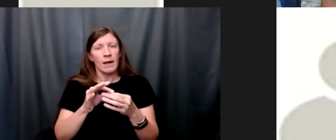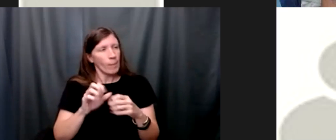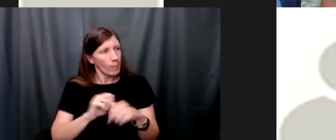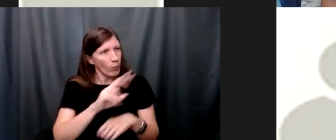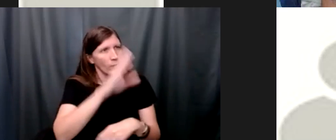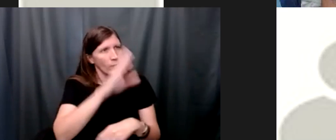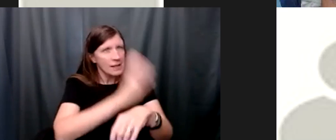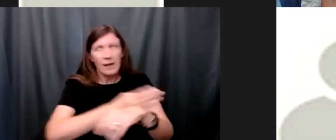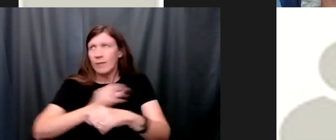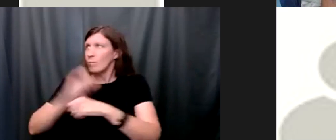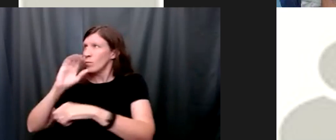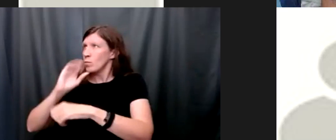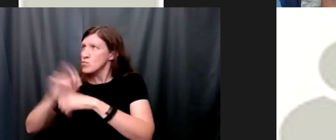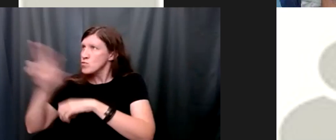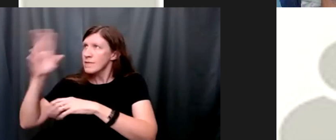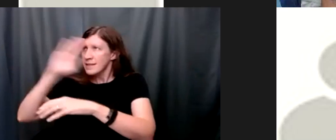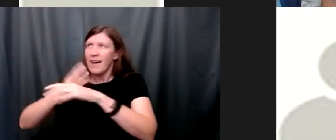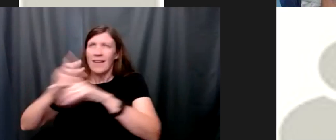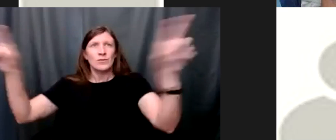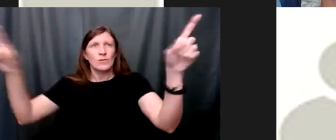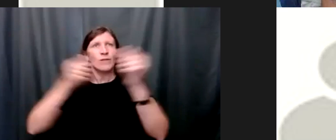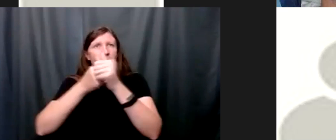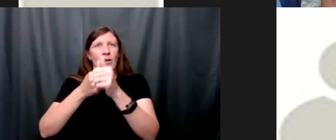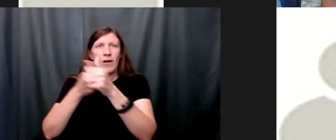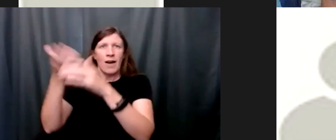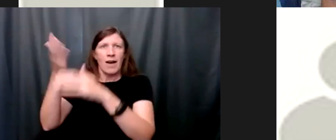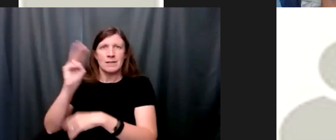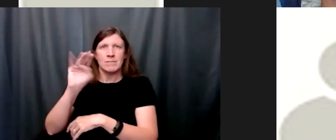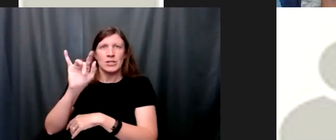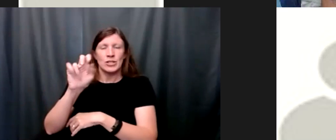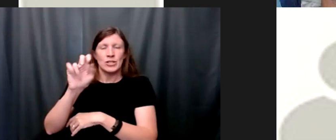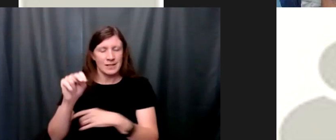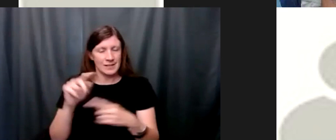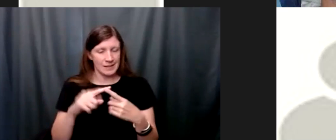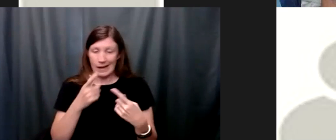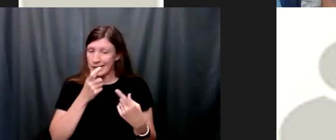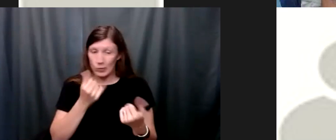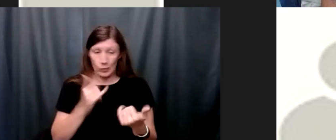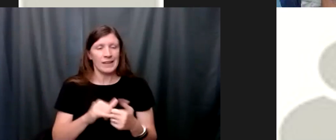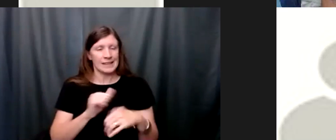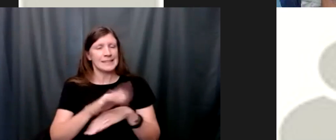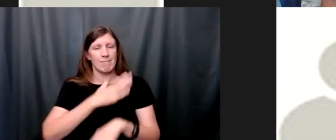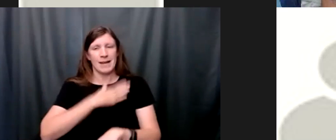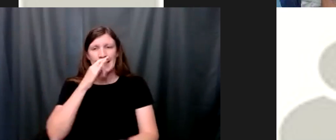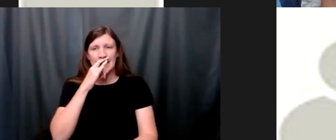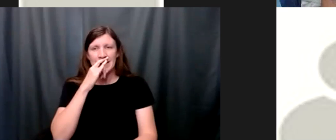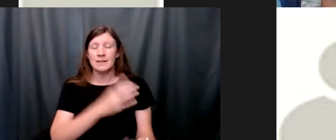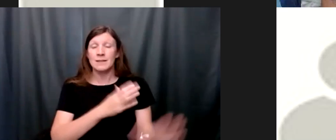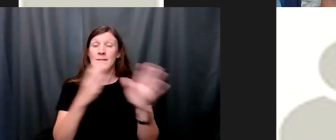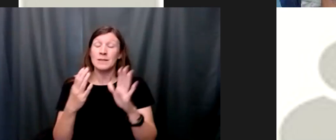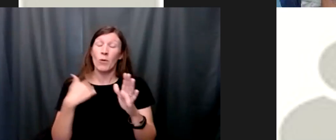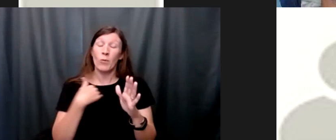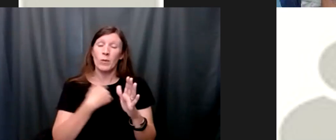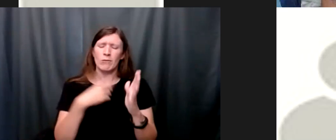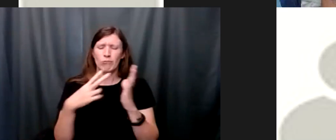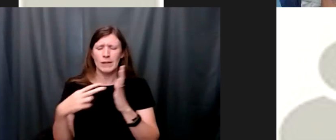me and everything will go exactly the way i want when in reality what we see in the scriptures is that we live in a broken world